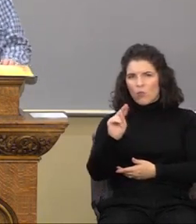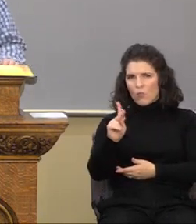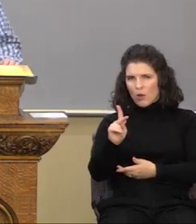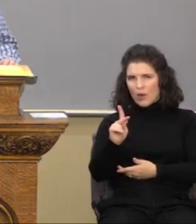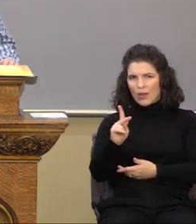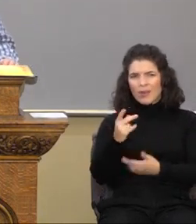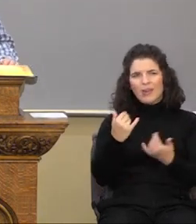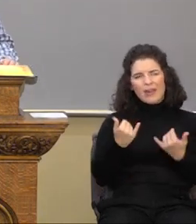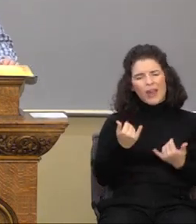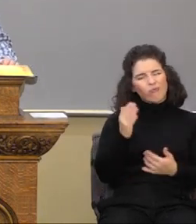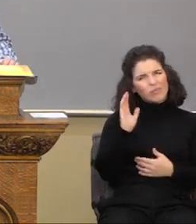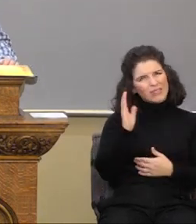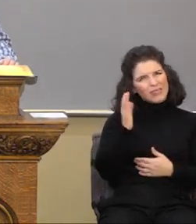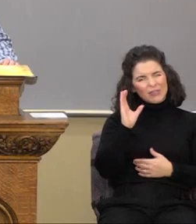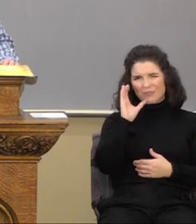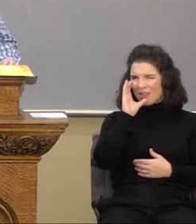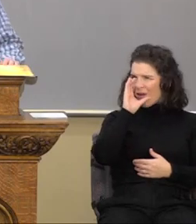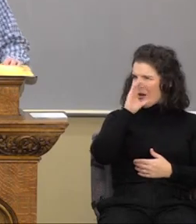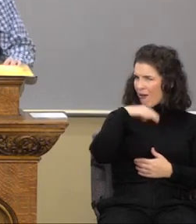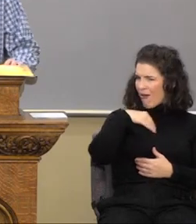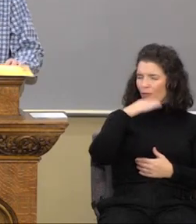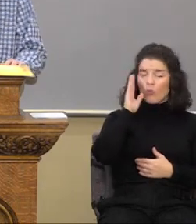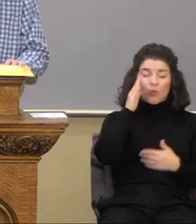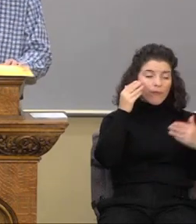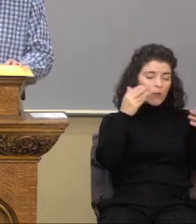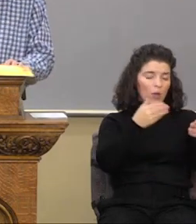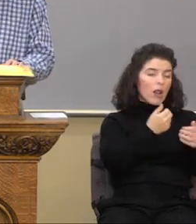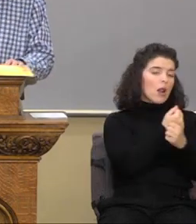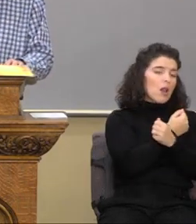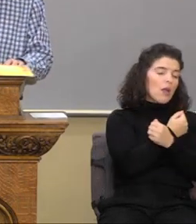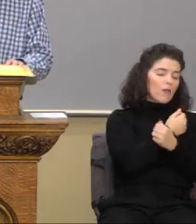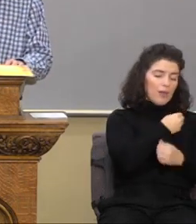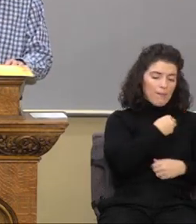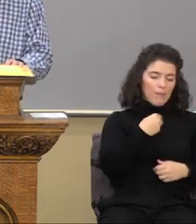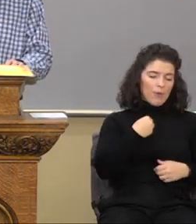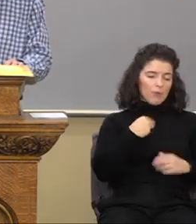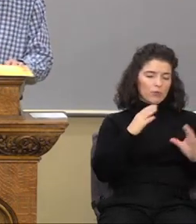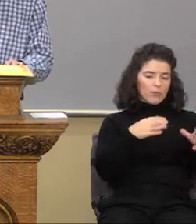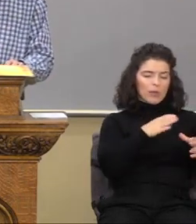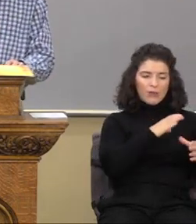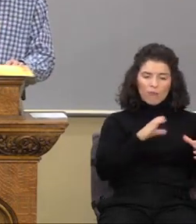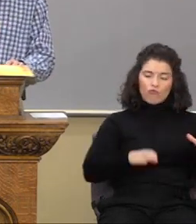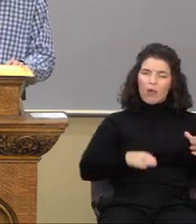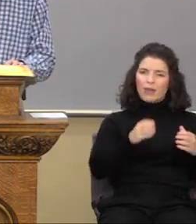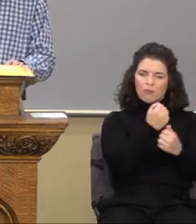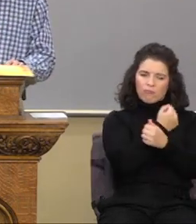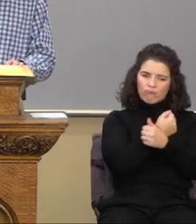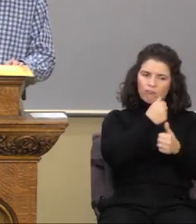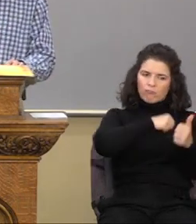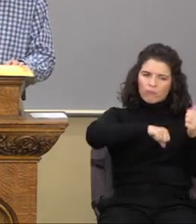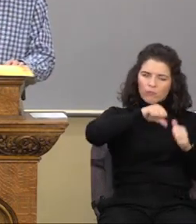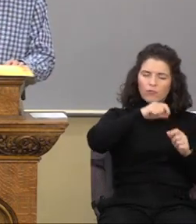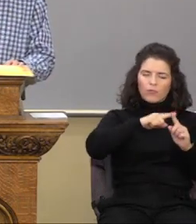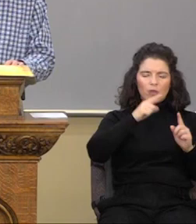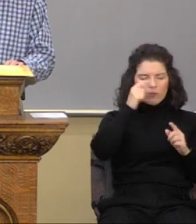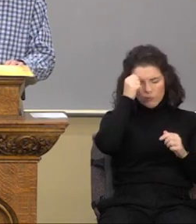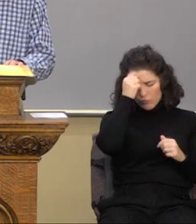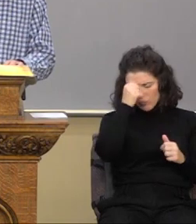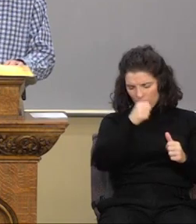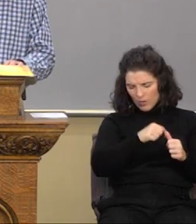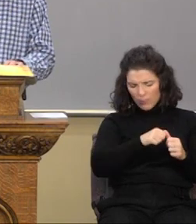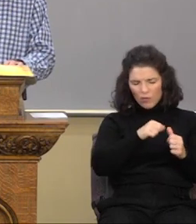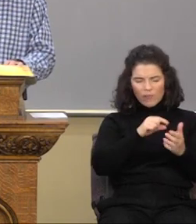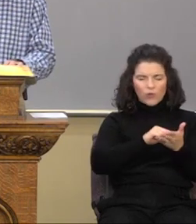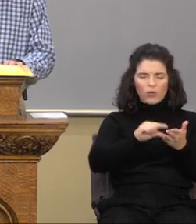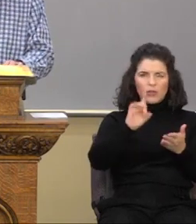focus on one loving one another as members of the body of Christ. But just be mindful here at verse eight. Oh, no man, anything but